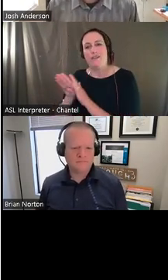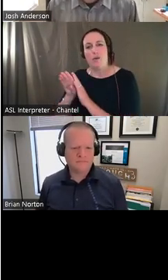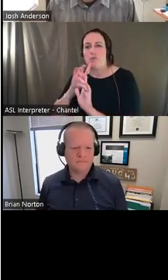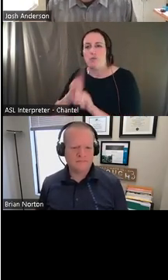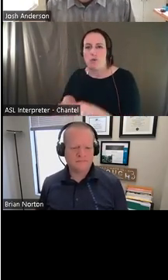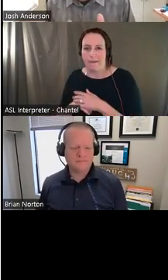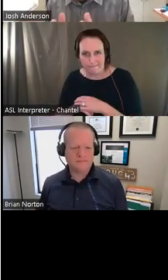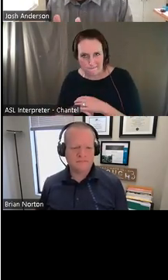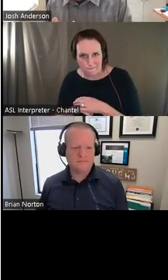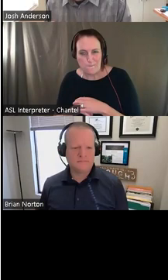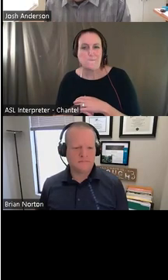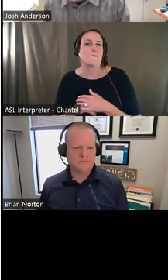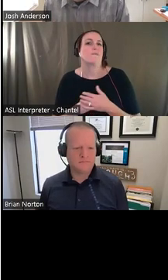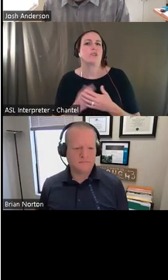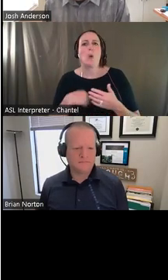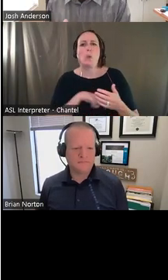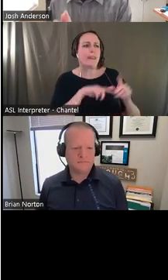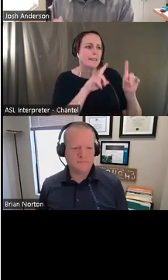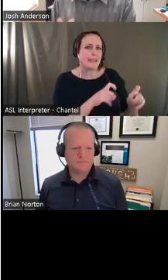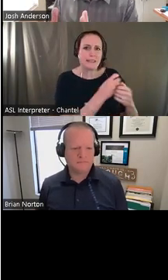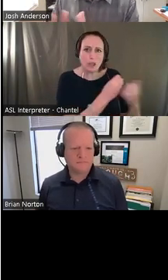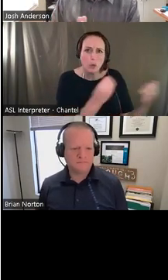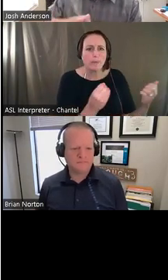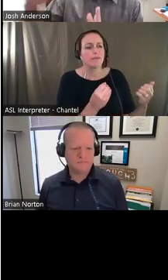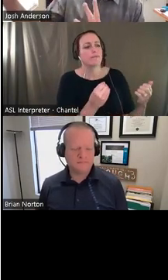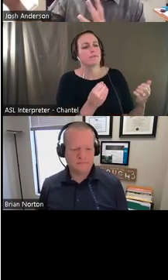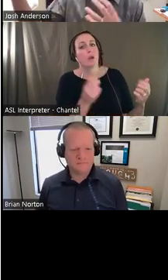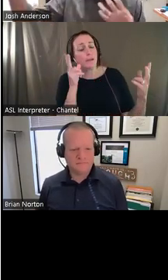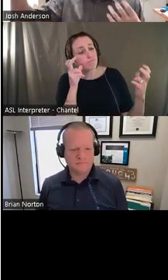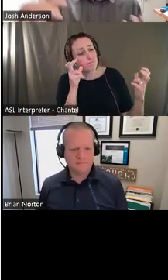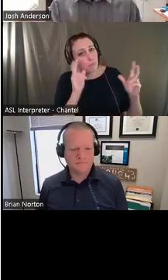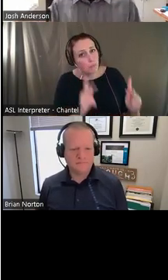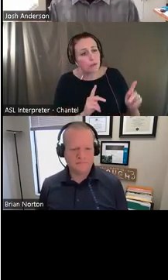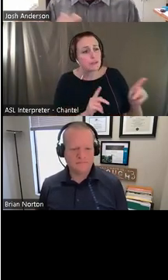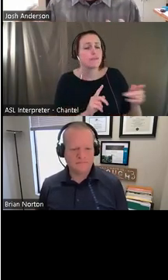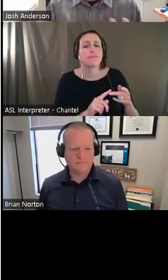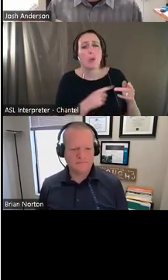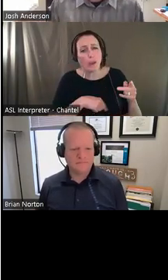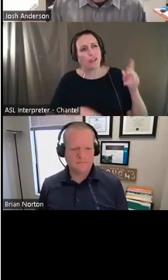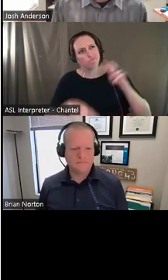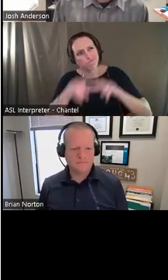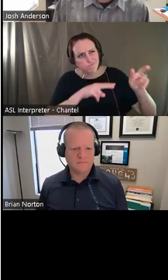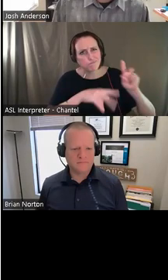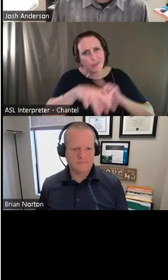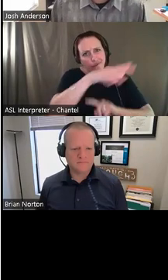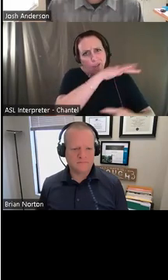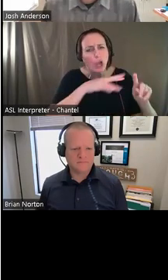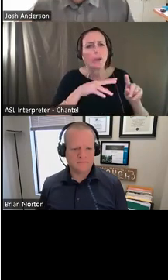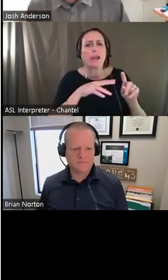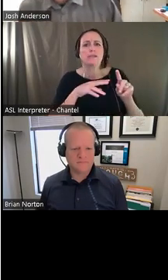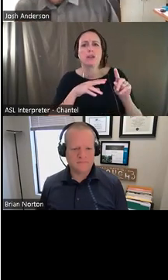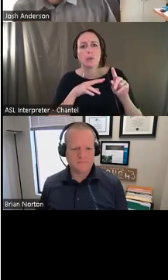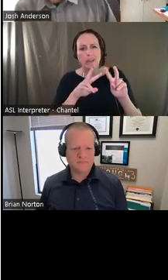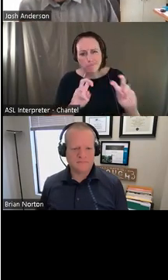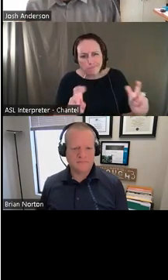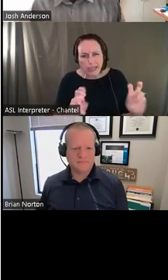from testing equipment, from listening to the individual, from looking at the environment, looking at what all they need on the job and all those things.